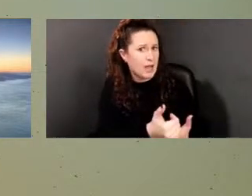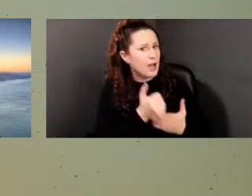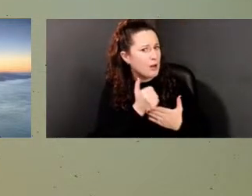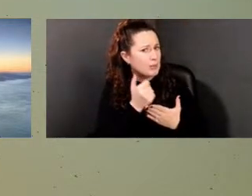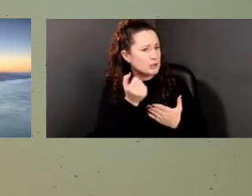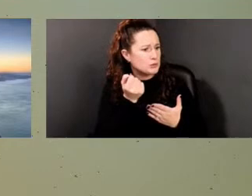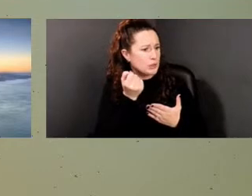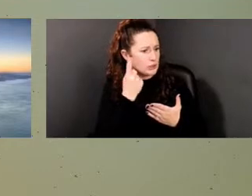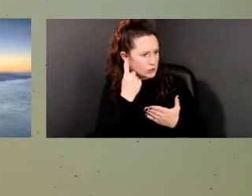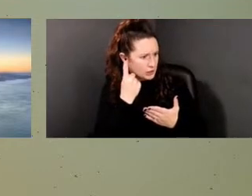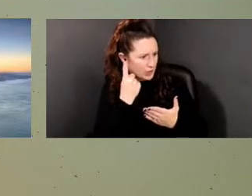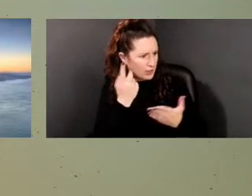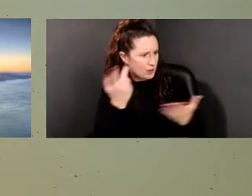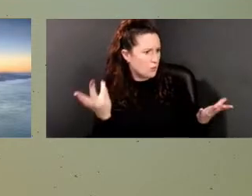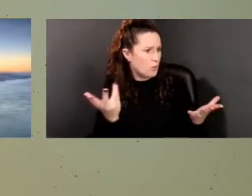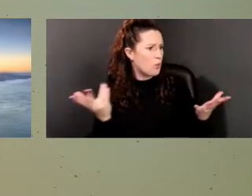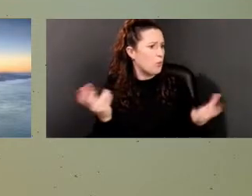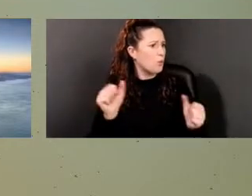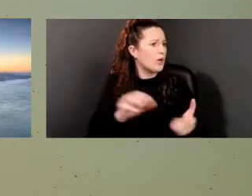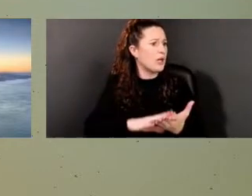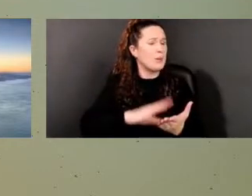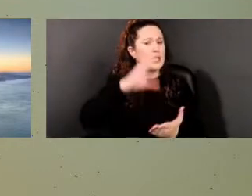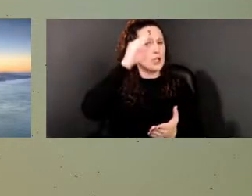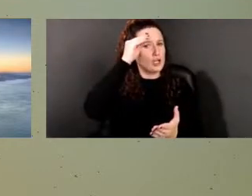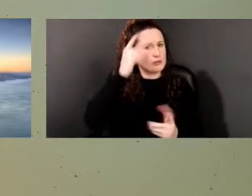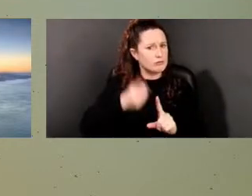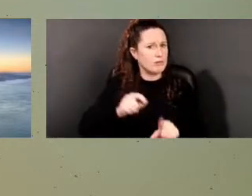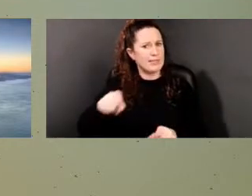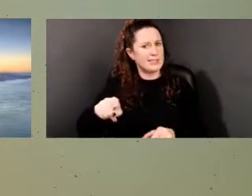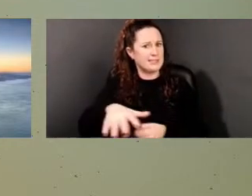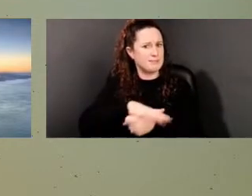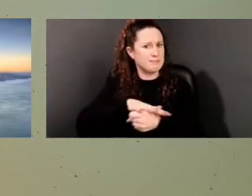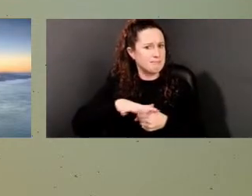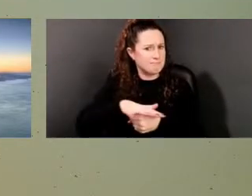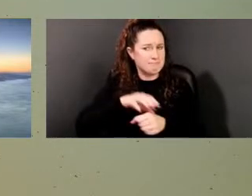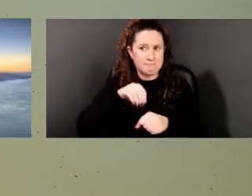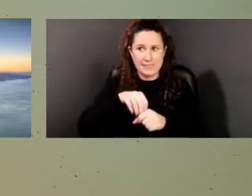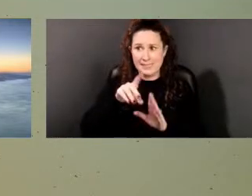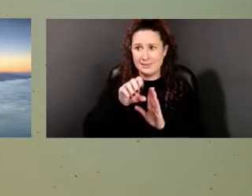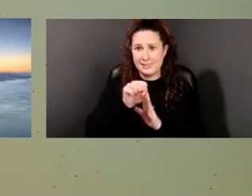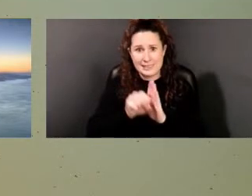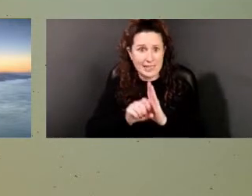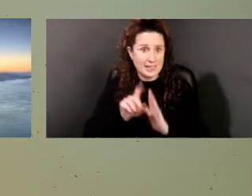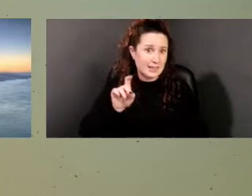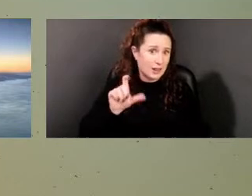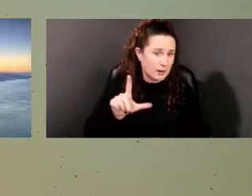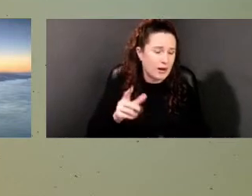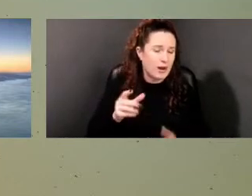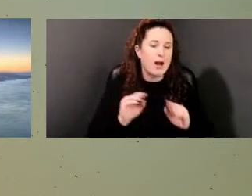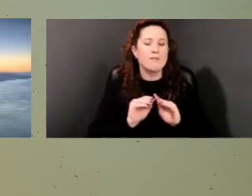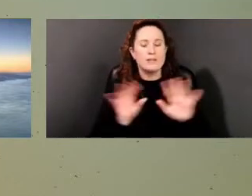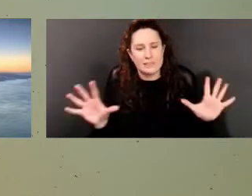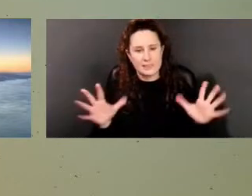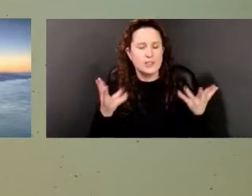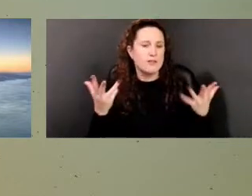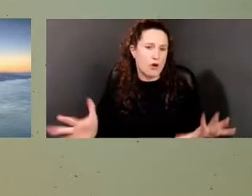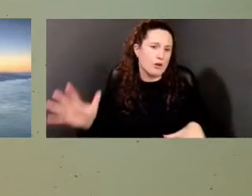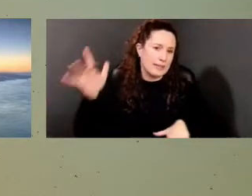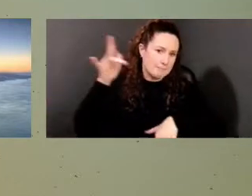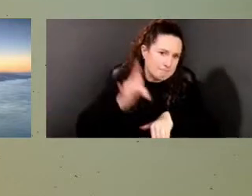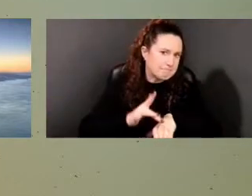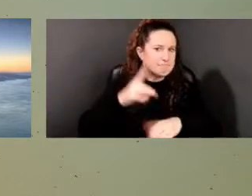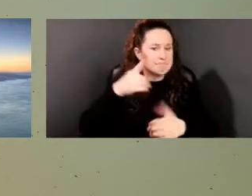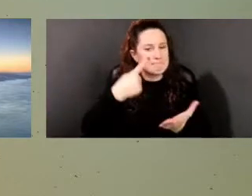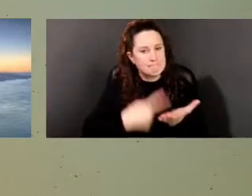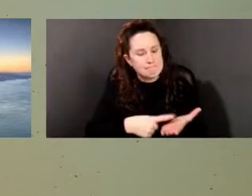burial site here in our state. Obviously, you've touched on it quite a bit in terms of the presence and the